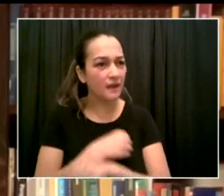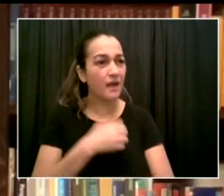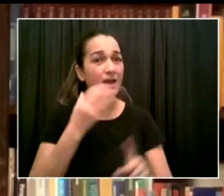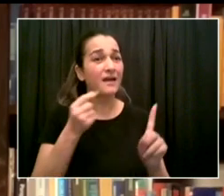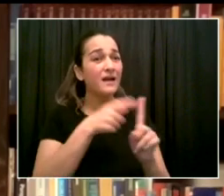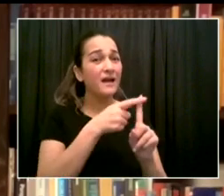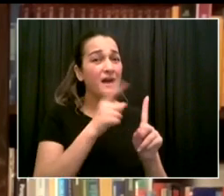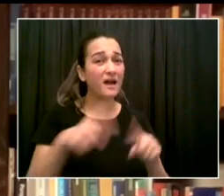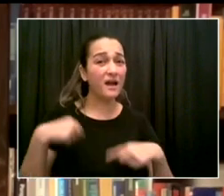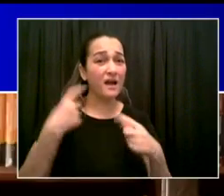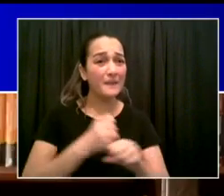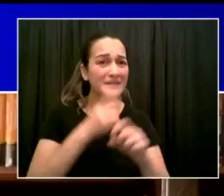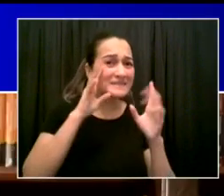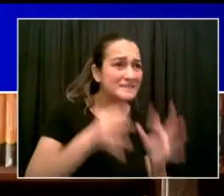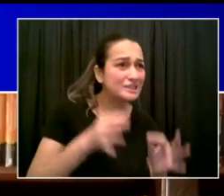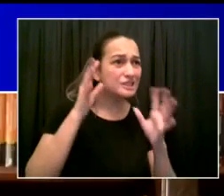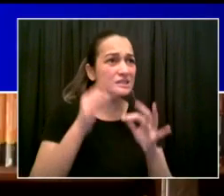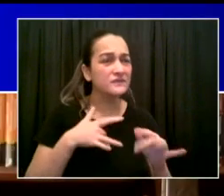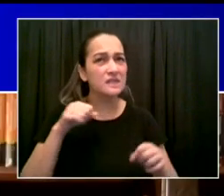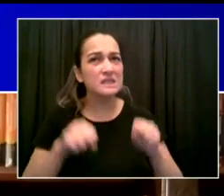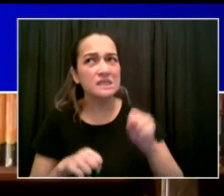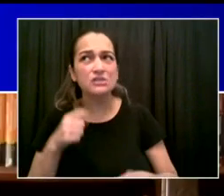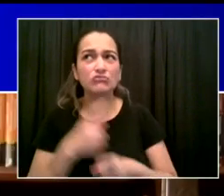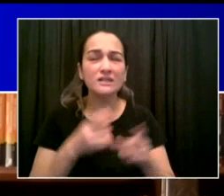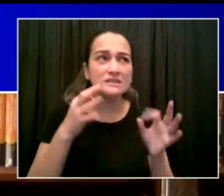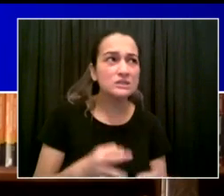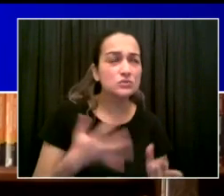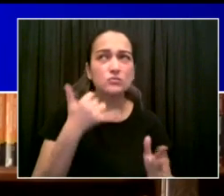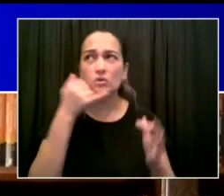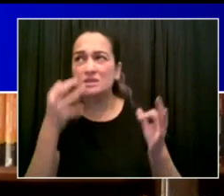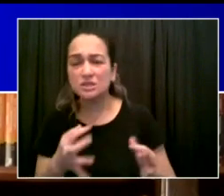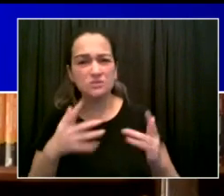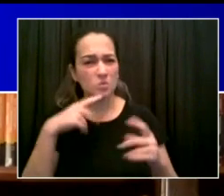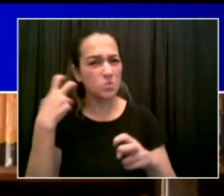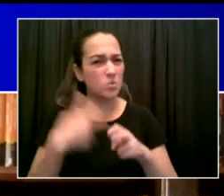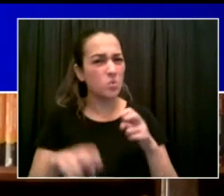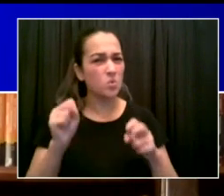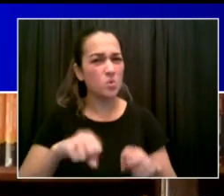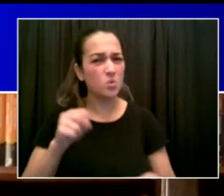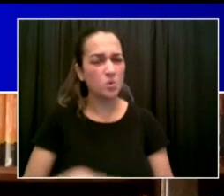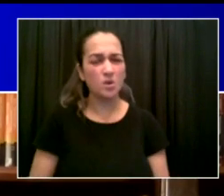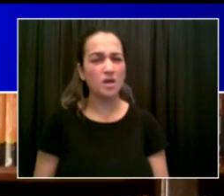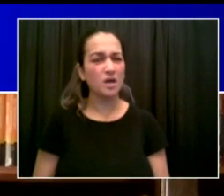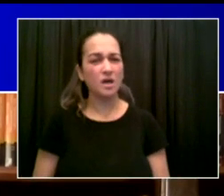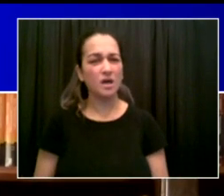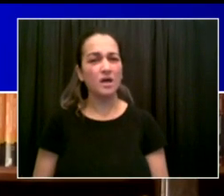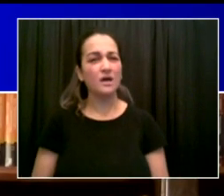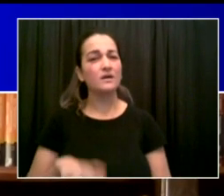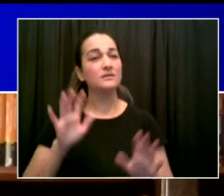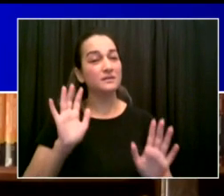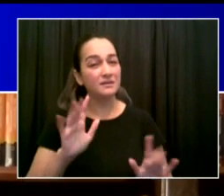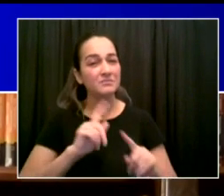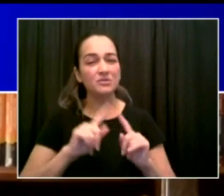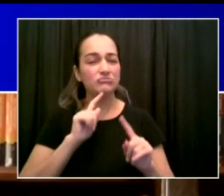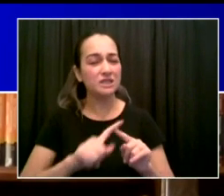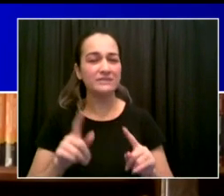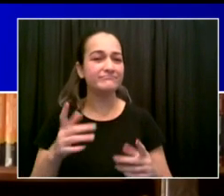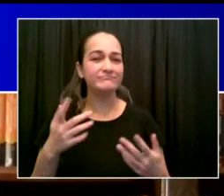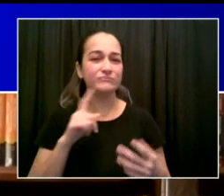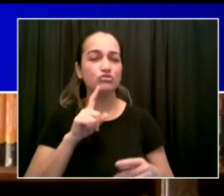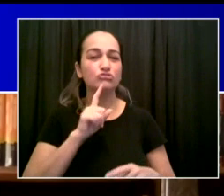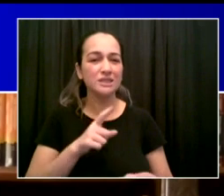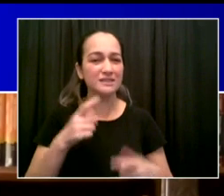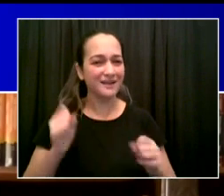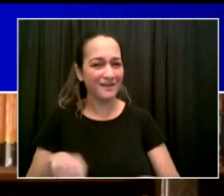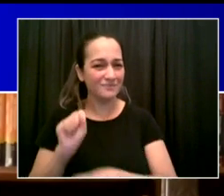So, thank you, Mr. Mayor. Thank you so much, Pastor. I appreciate it. And I have to say, you have done so much good